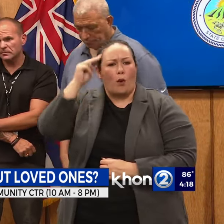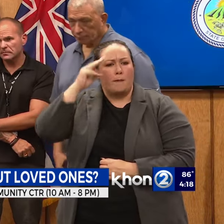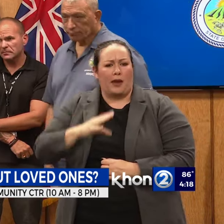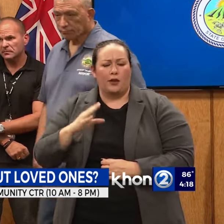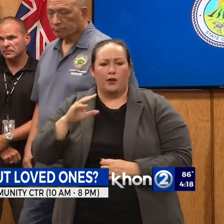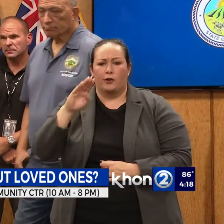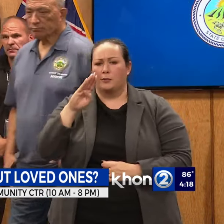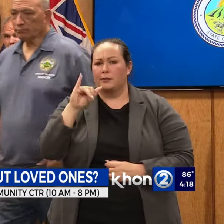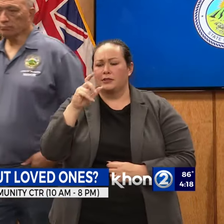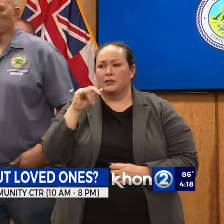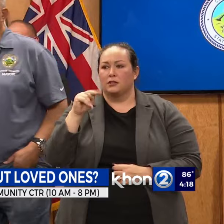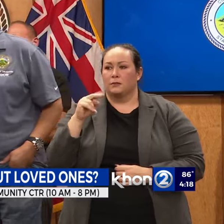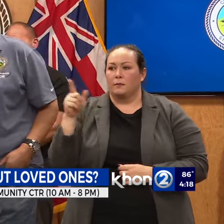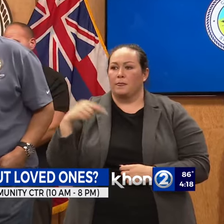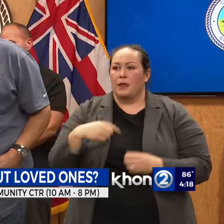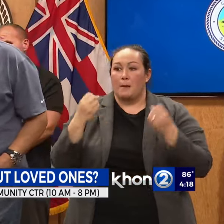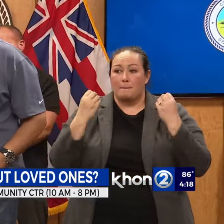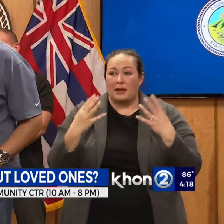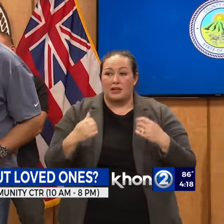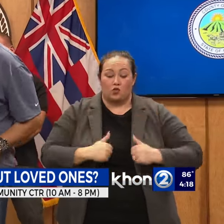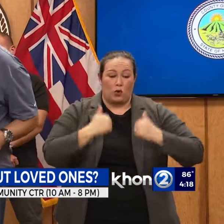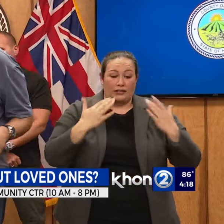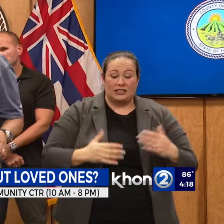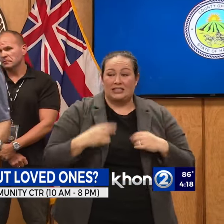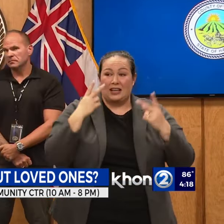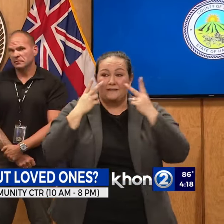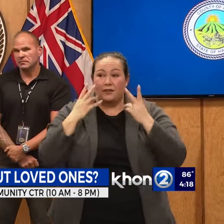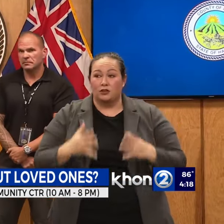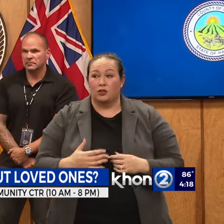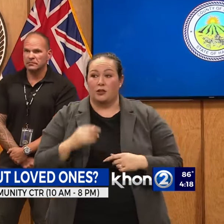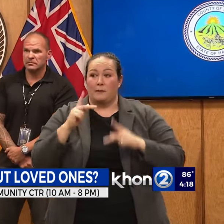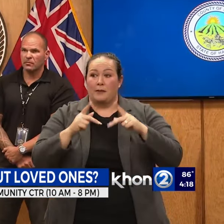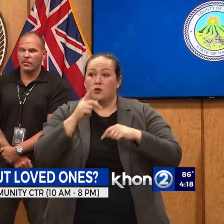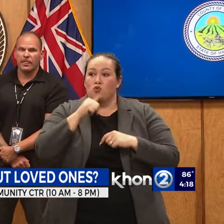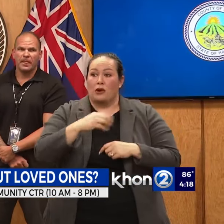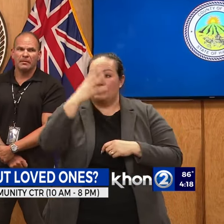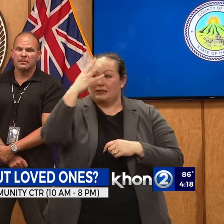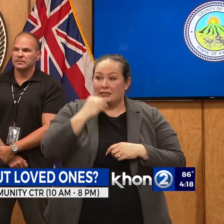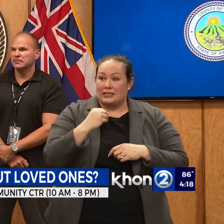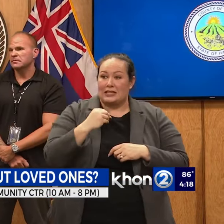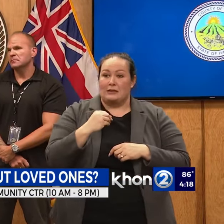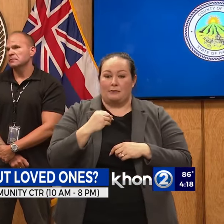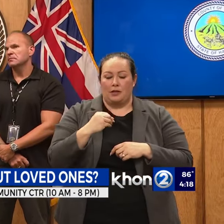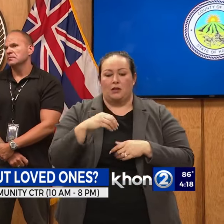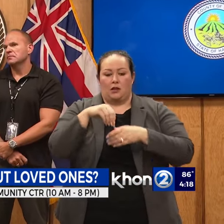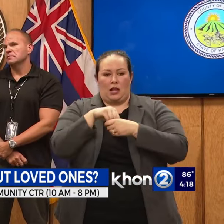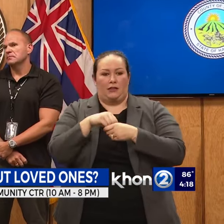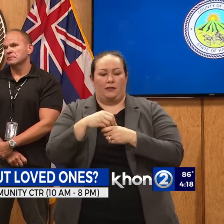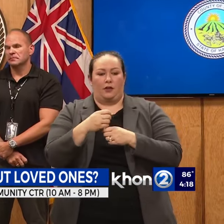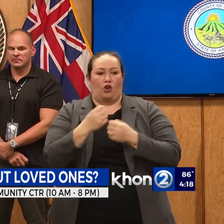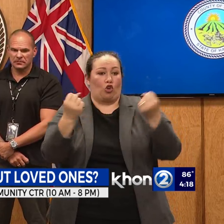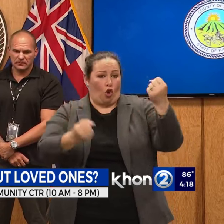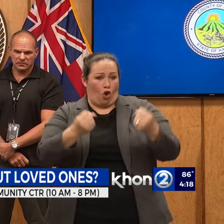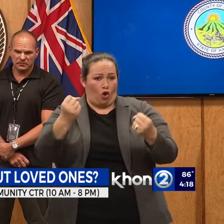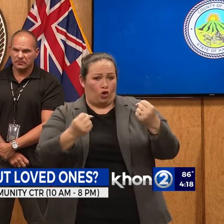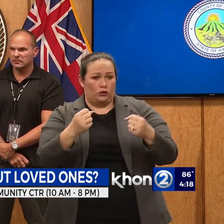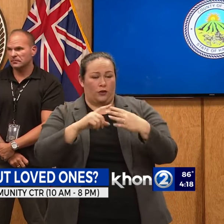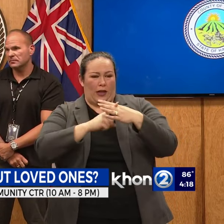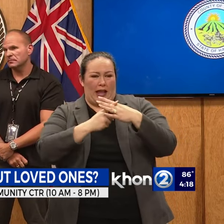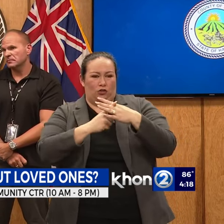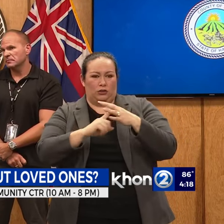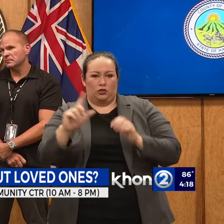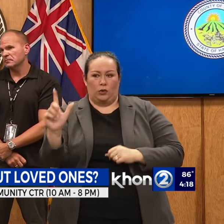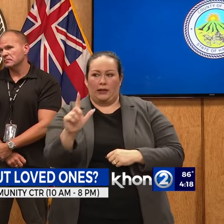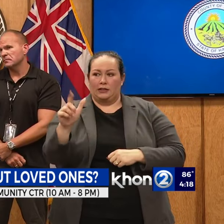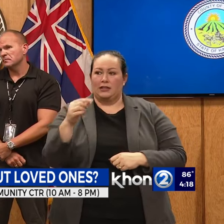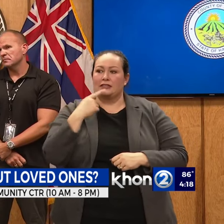Mayor, quite a few Maui residents and visitors, particularly the ones that have been sleeping on their car on the entrance to Mahaina. They have said